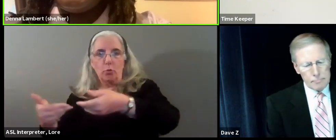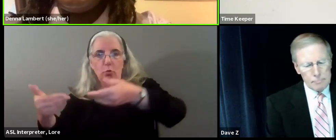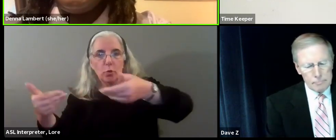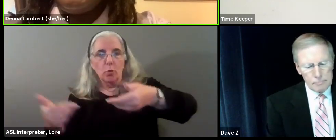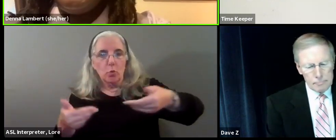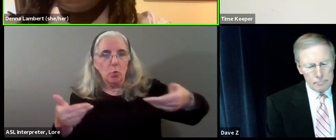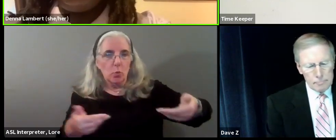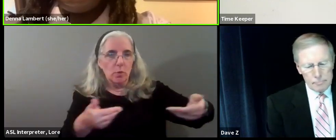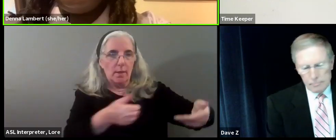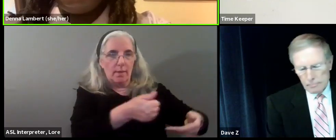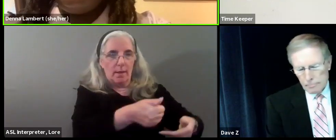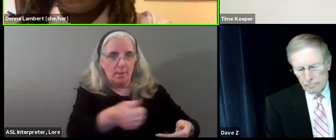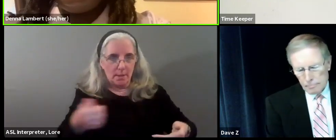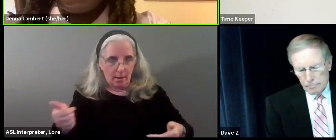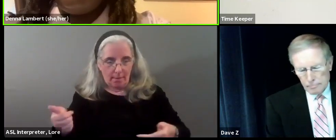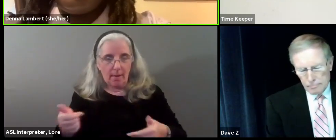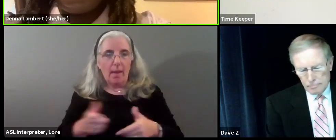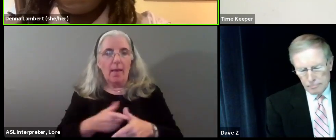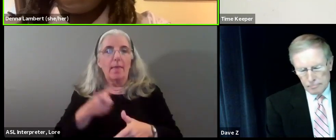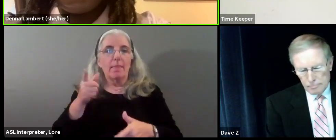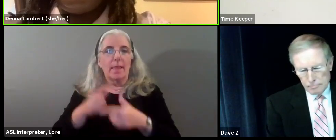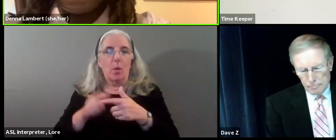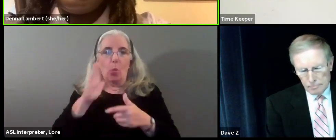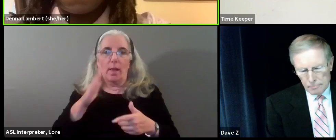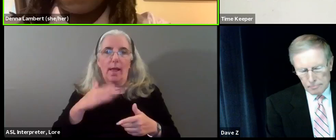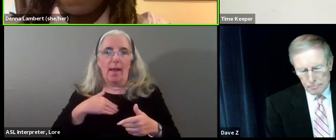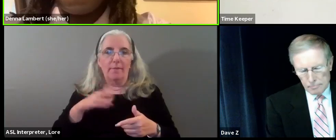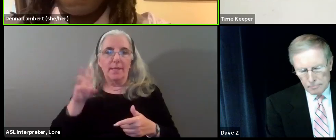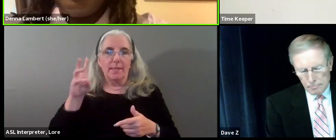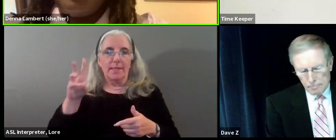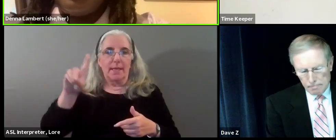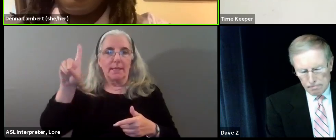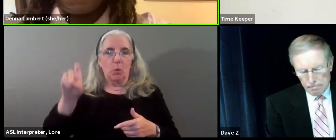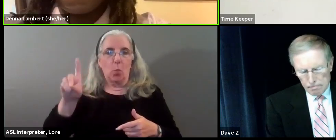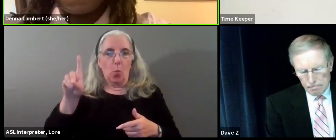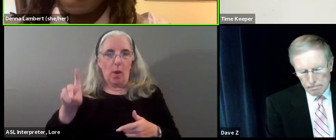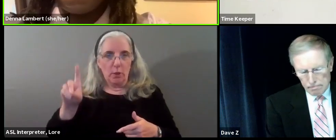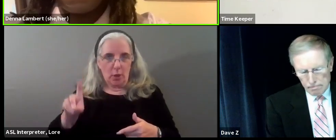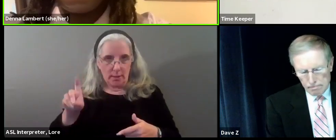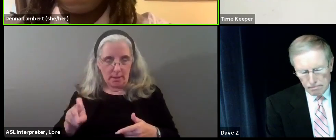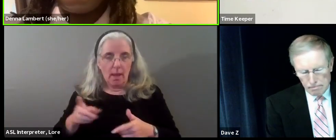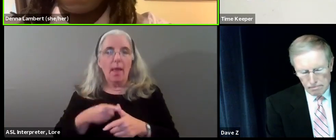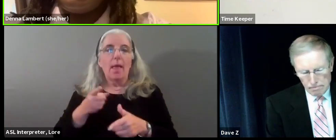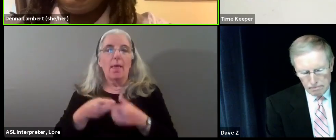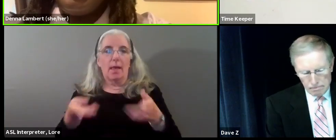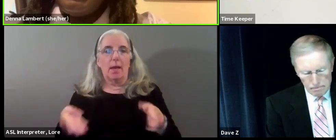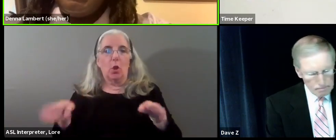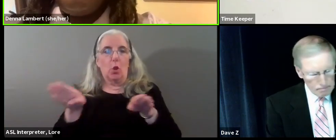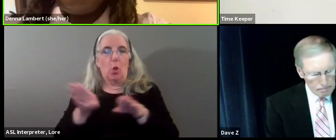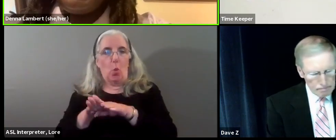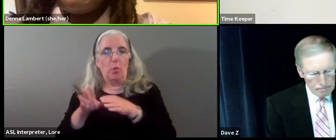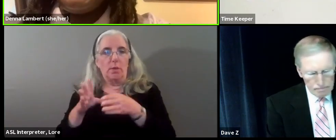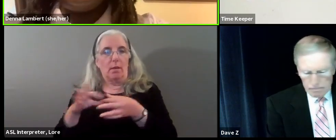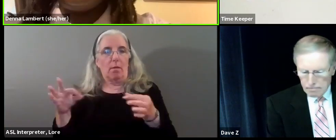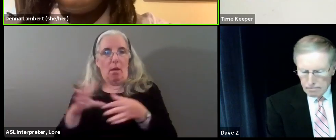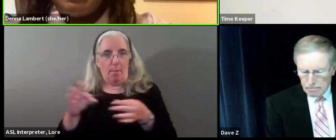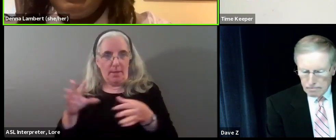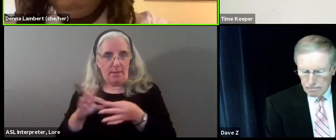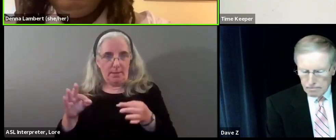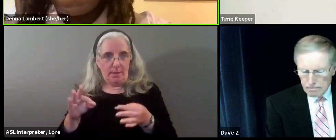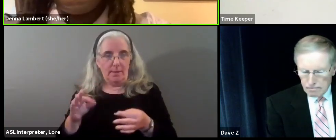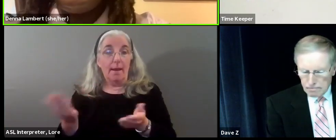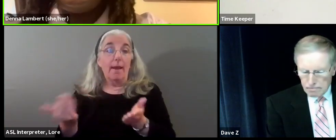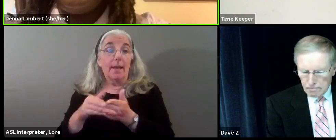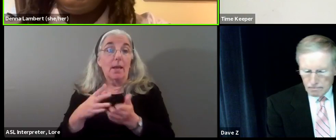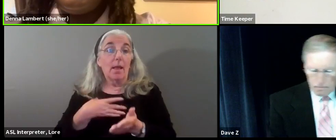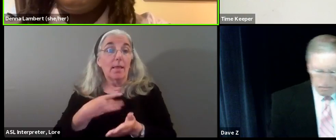candidate, then move to the six questions, and we will have closing remarks from everyone. Again, I want to thank